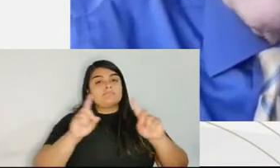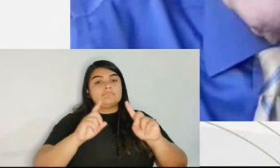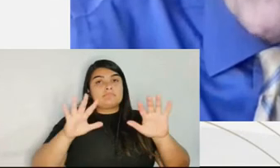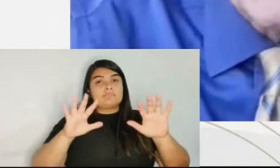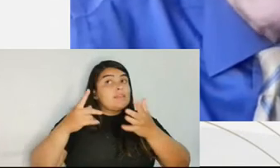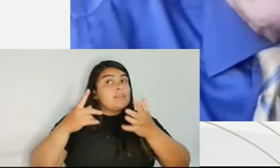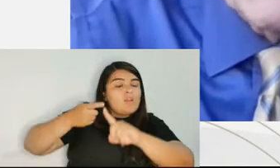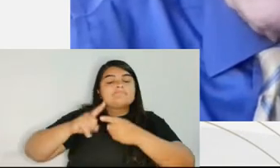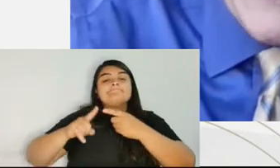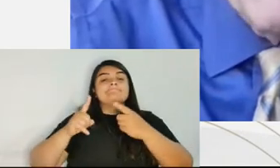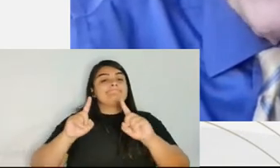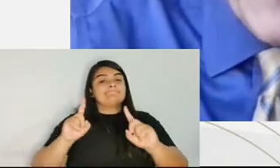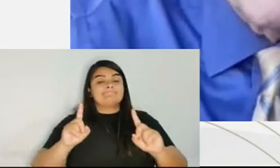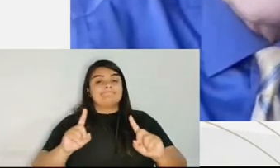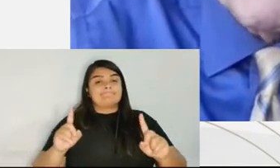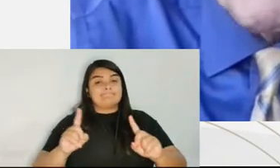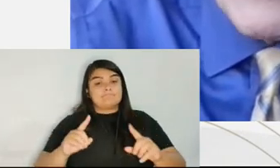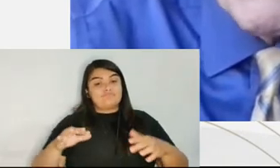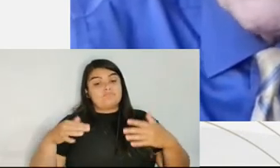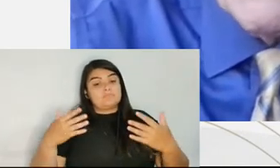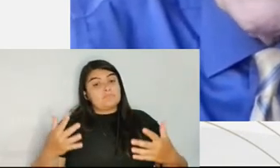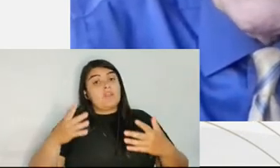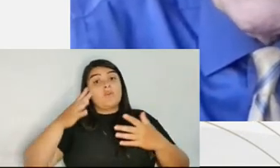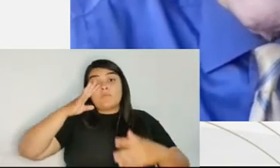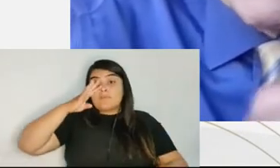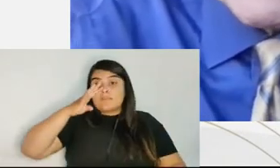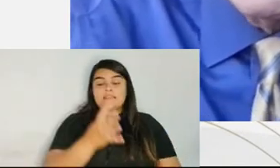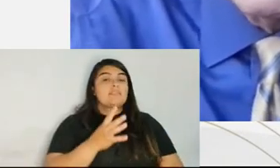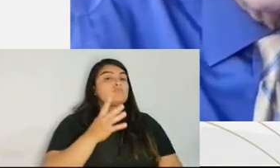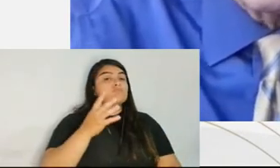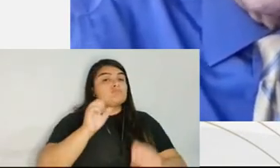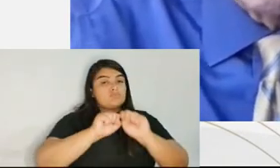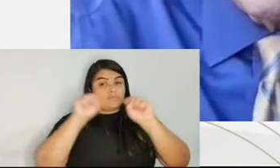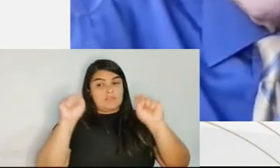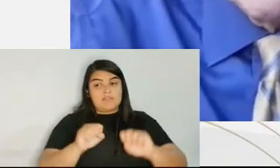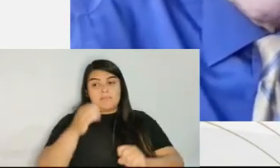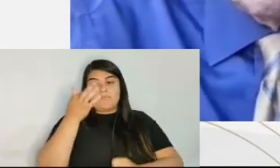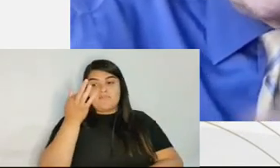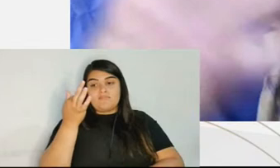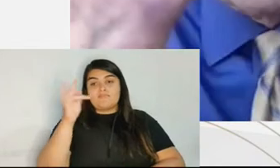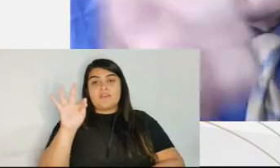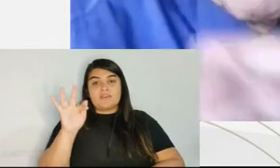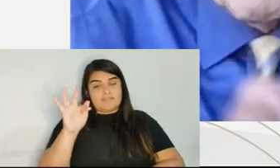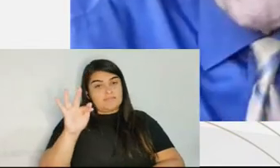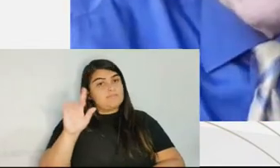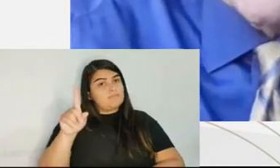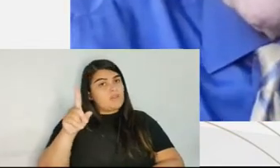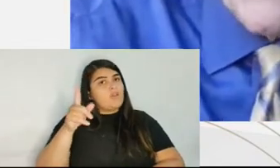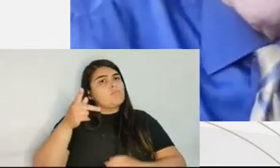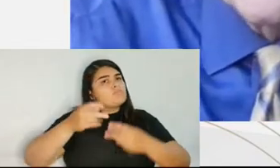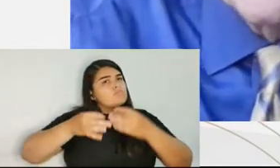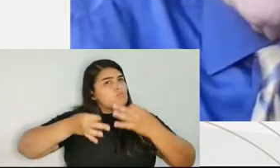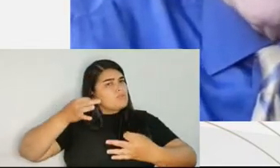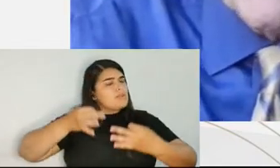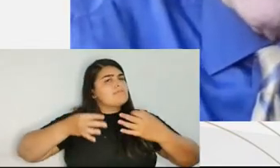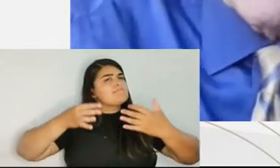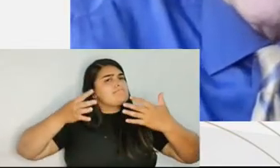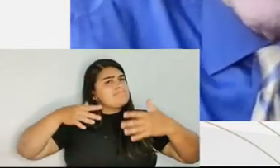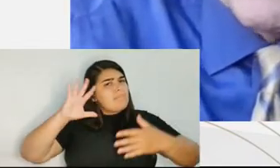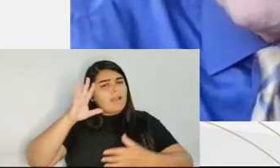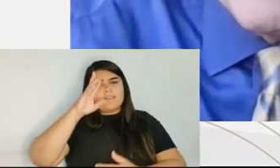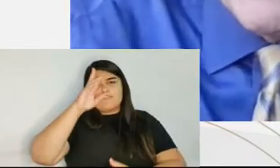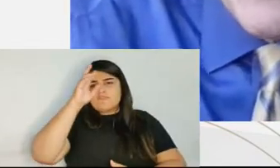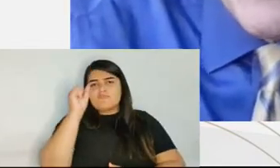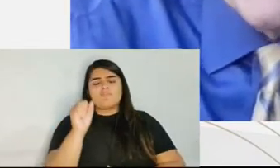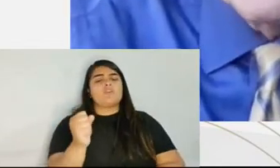system, prosecutors have that much more power. In the state system, I was a state prosecutor in Massachusetts many